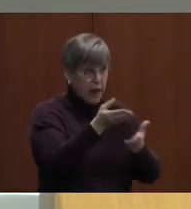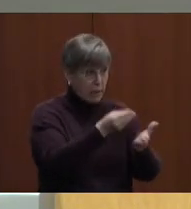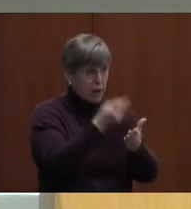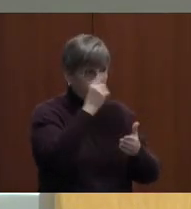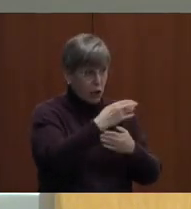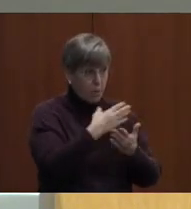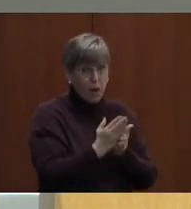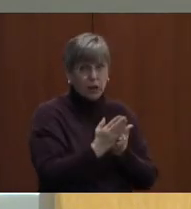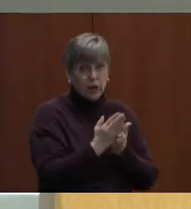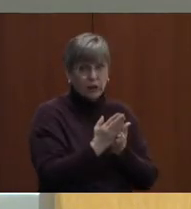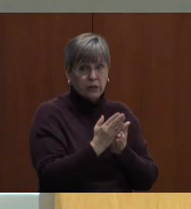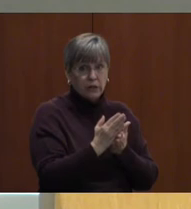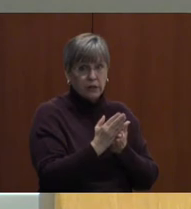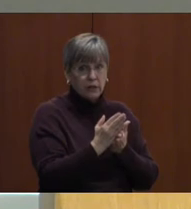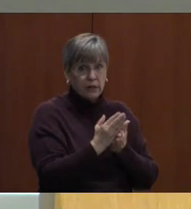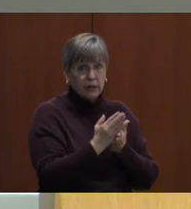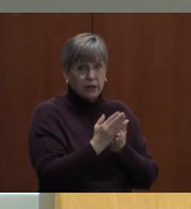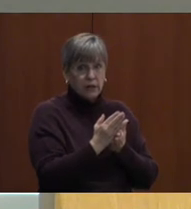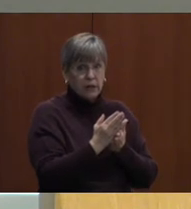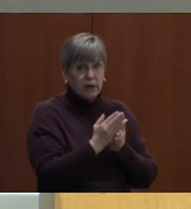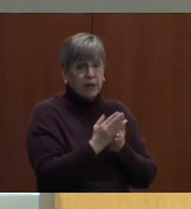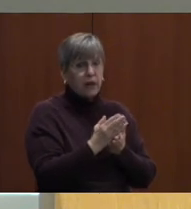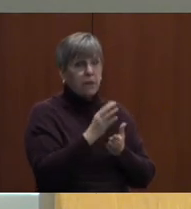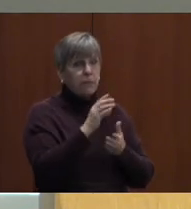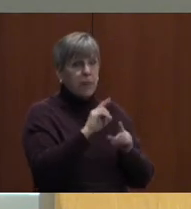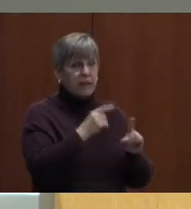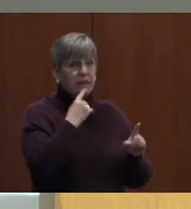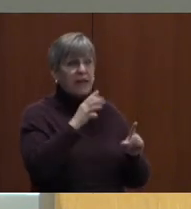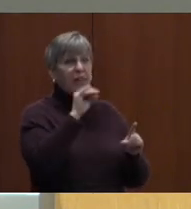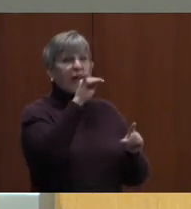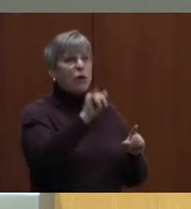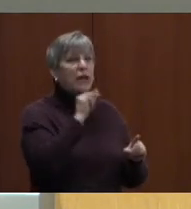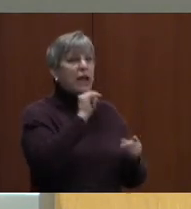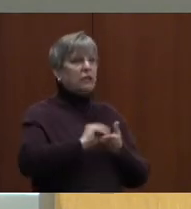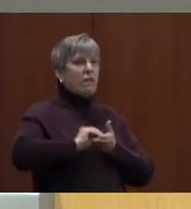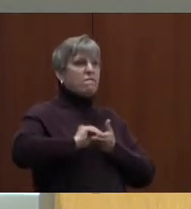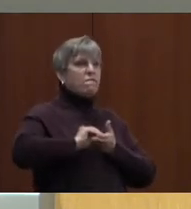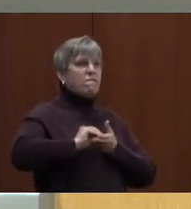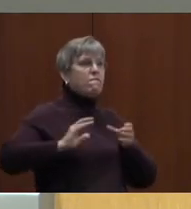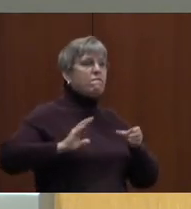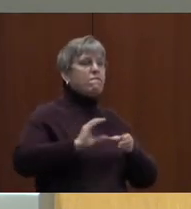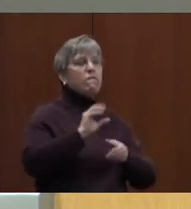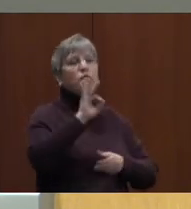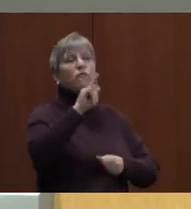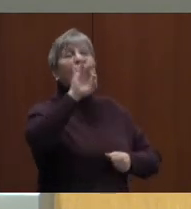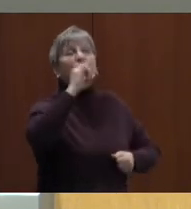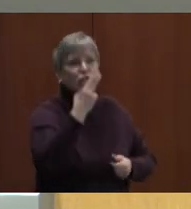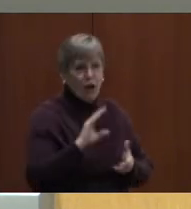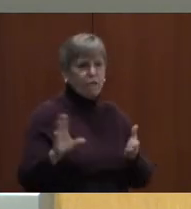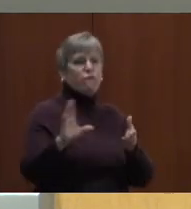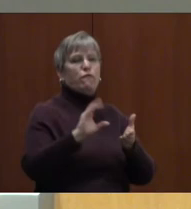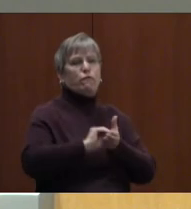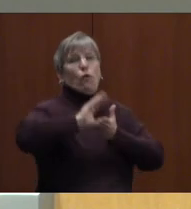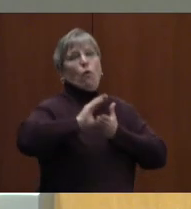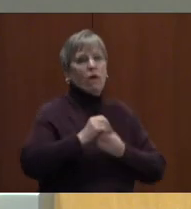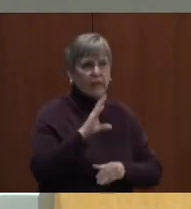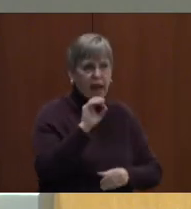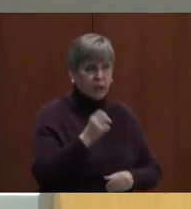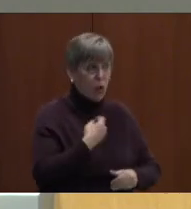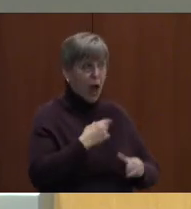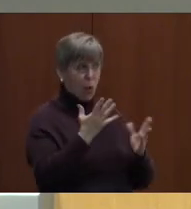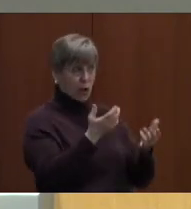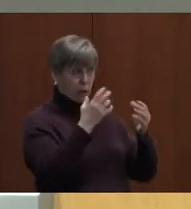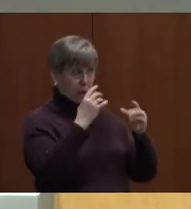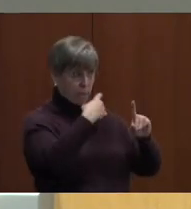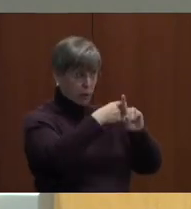multiple times in the meeting and other county commissioners, the county is flush with cash. So I want to be hopeful and I hope that the county will fund